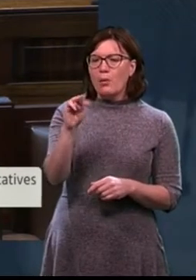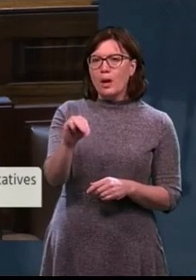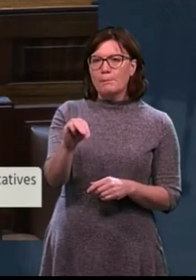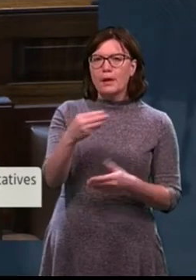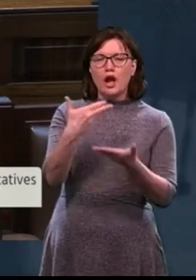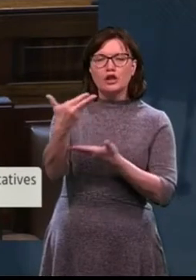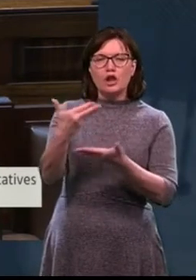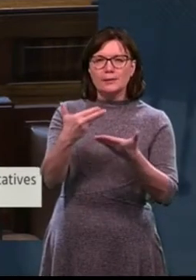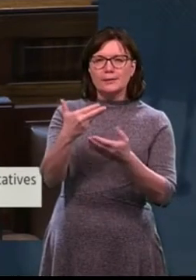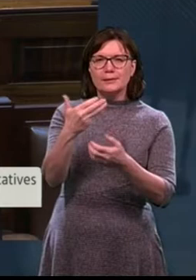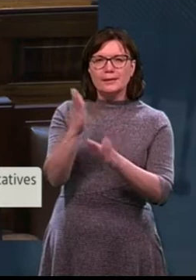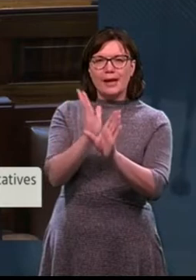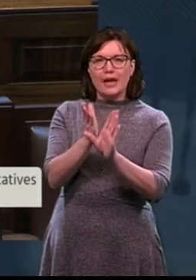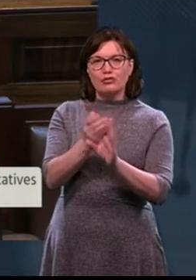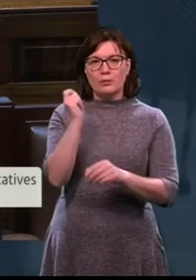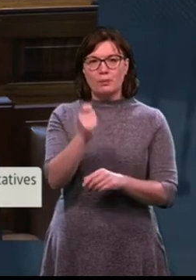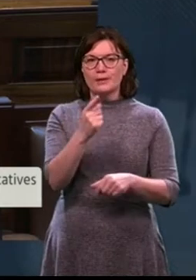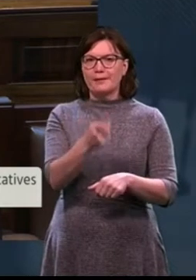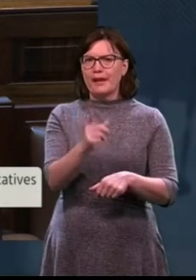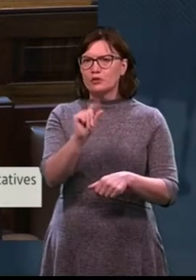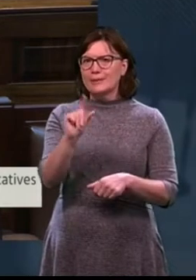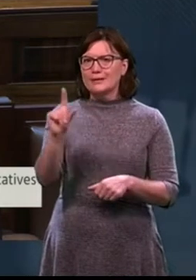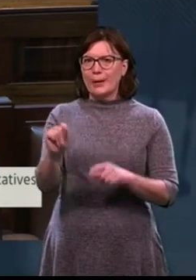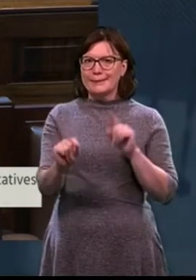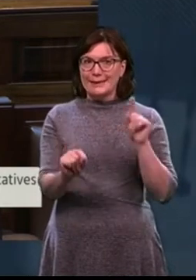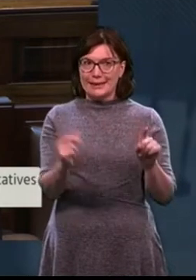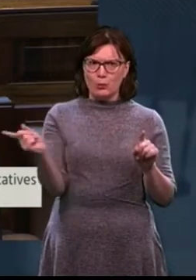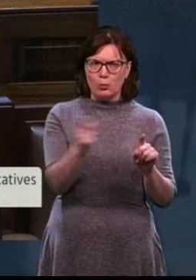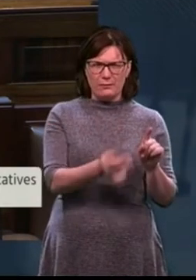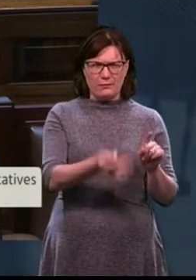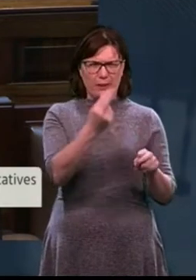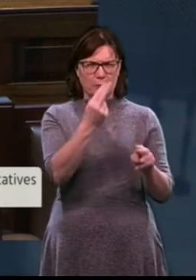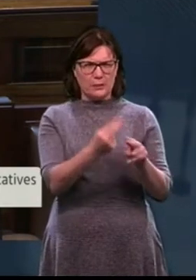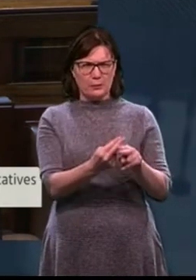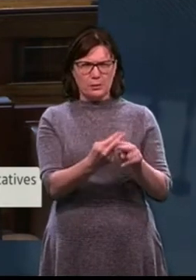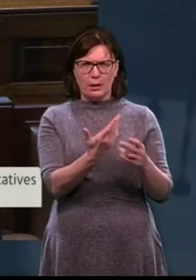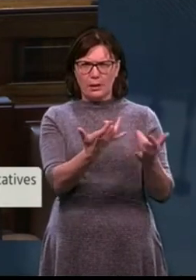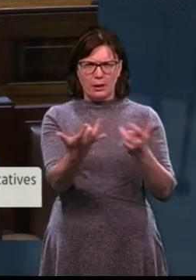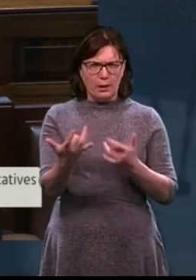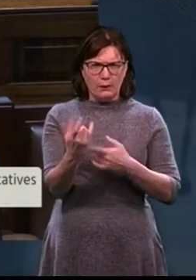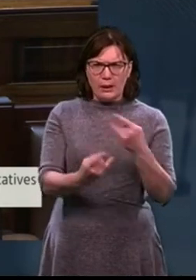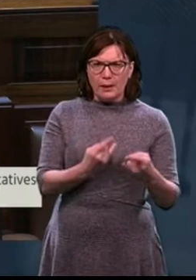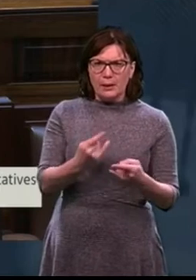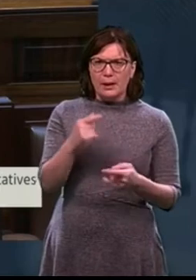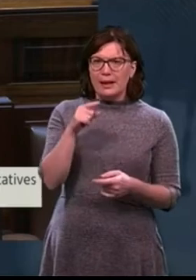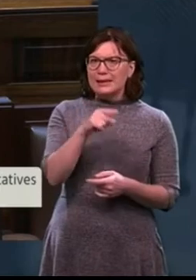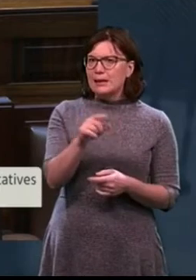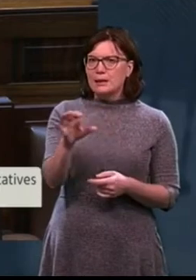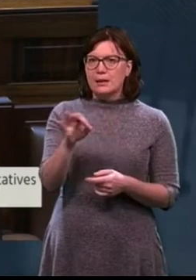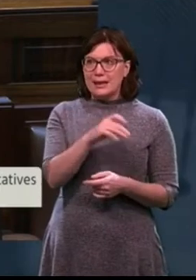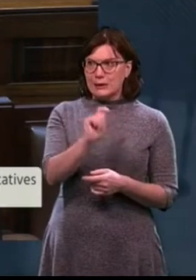psychiatrist appointed in 2020. He has now resigned from the HSE because he says he received no